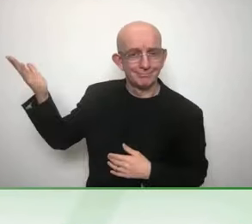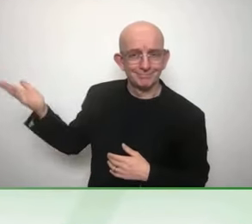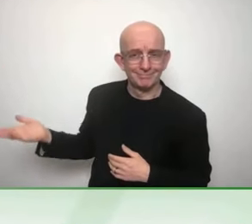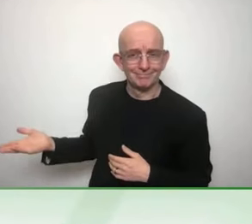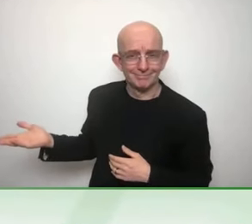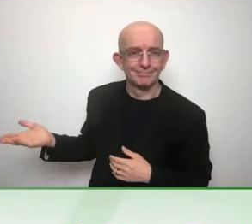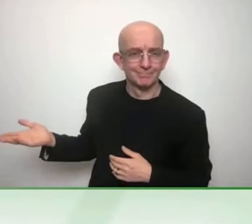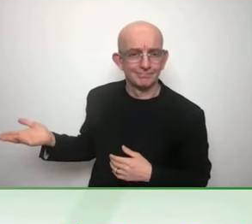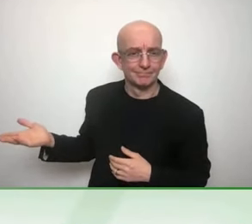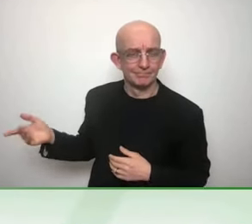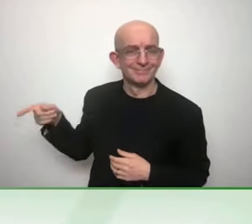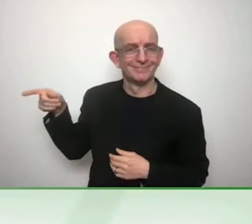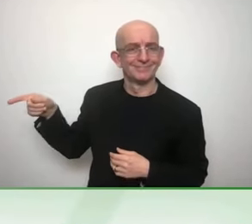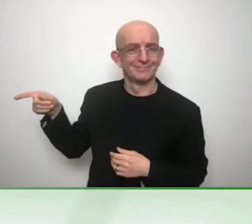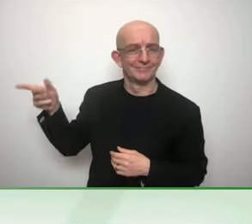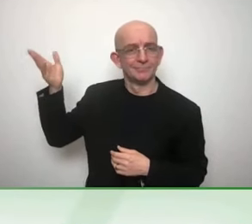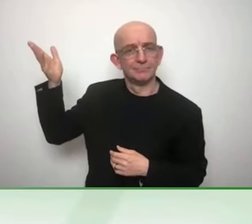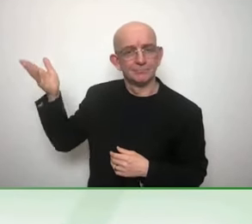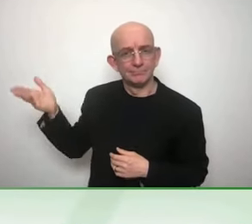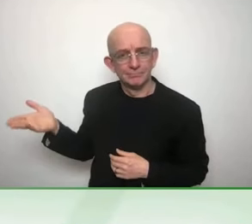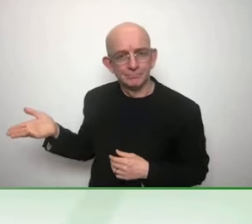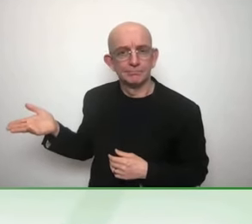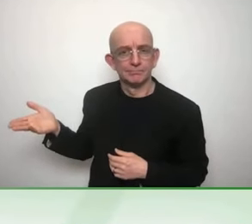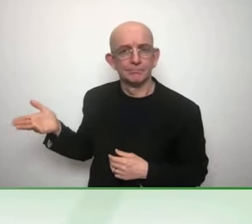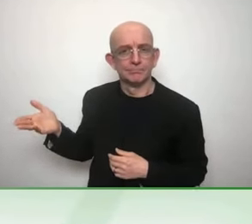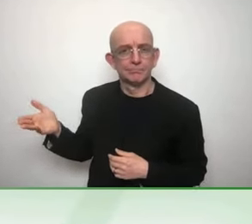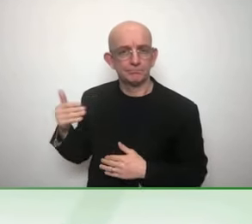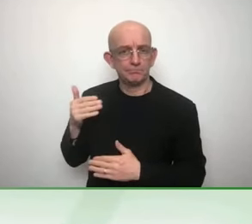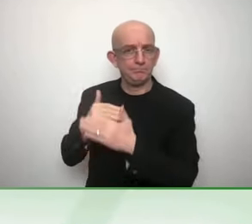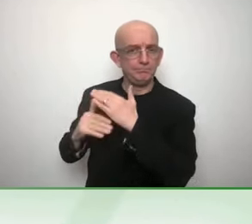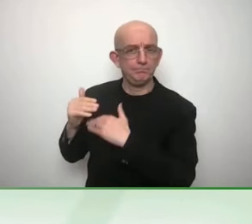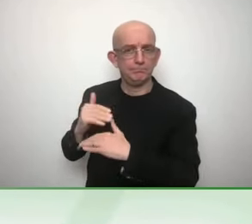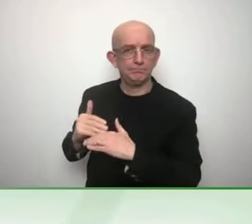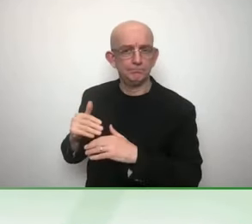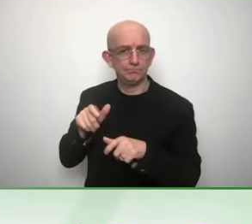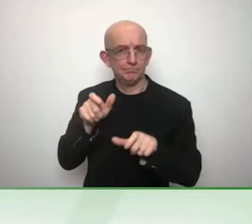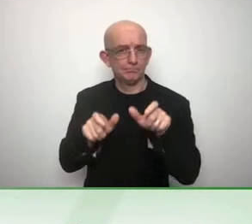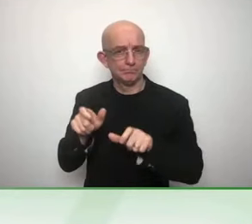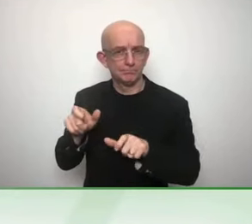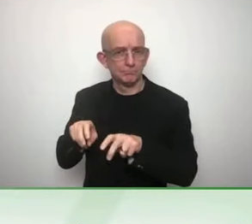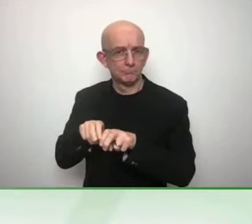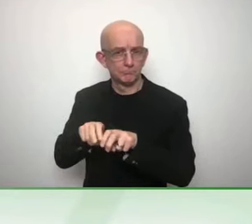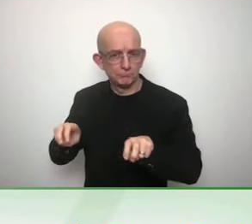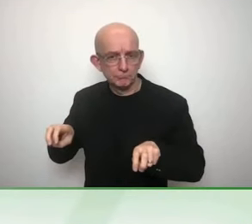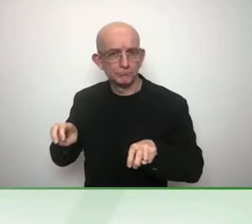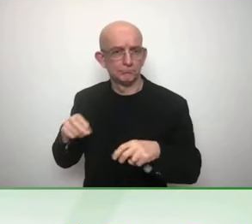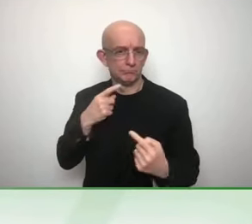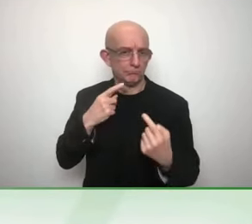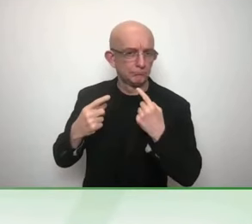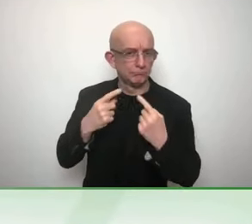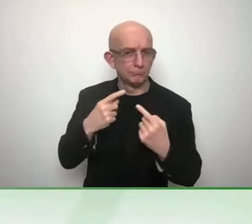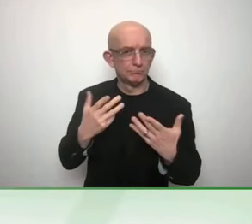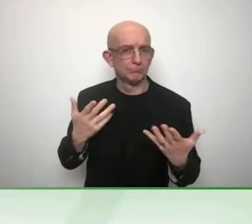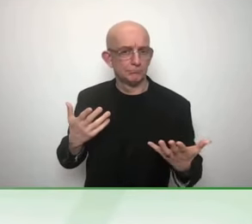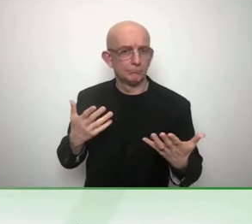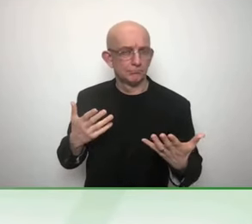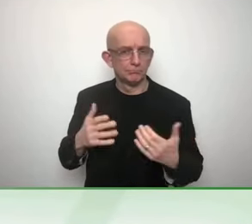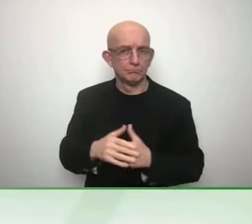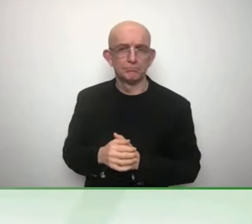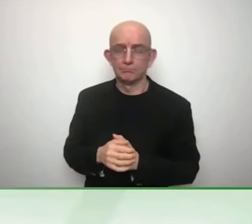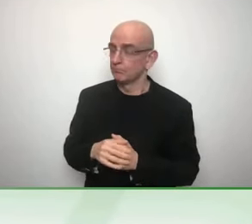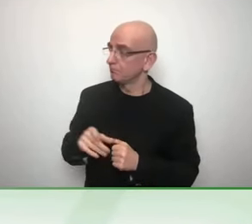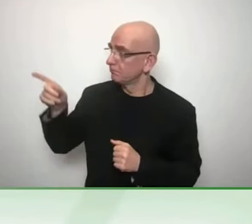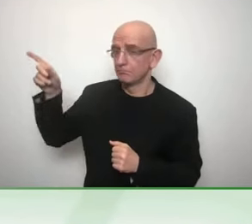conversation. We have our, some of our panelists joining virtually, as well as a new panelist, Samita to my left.